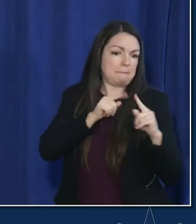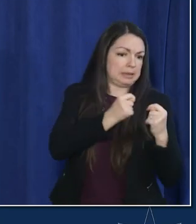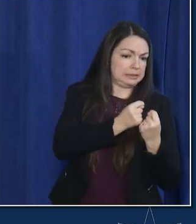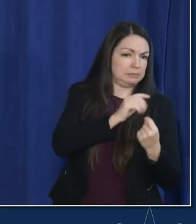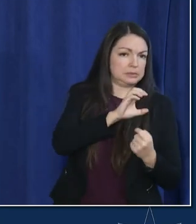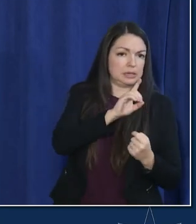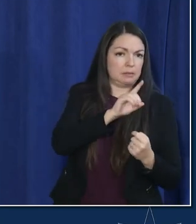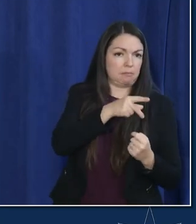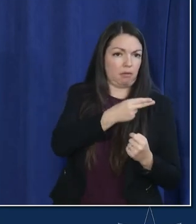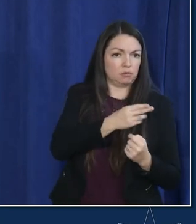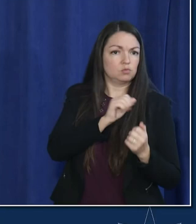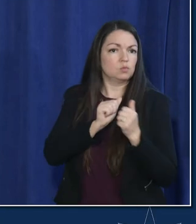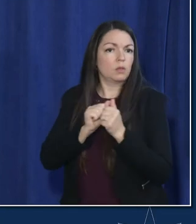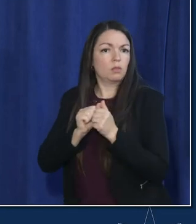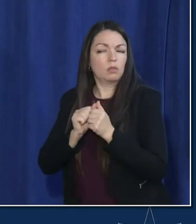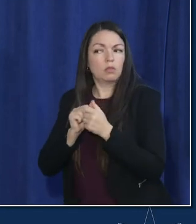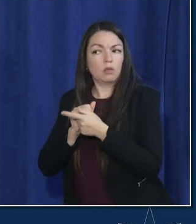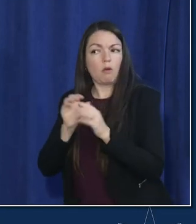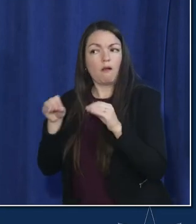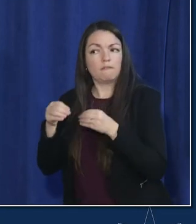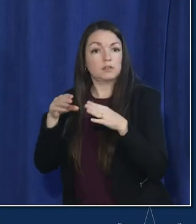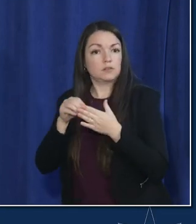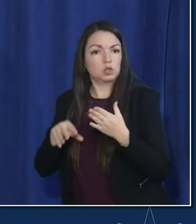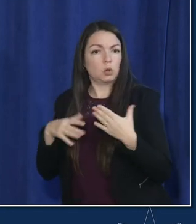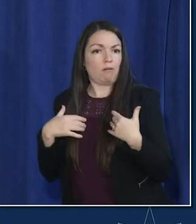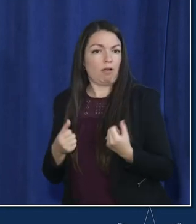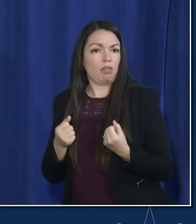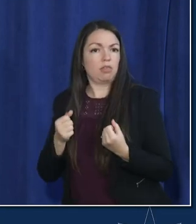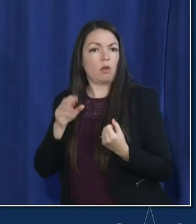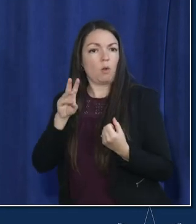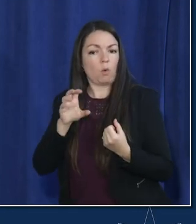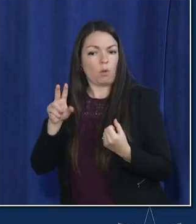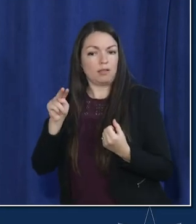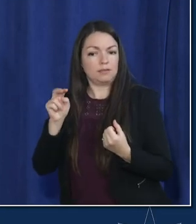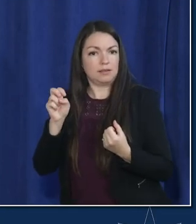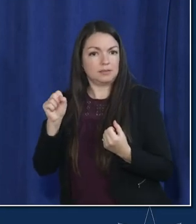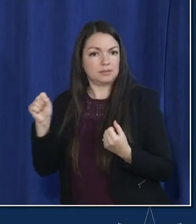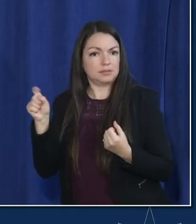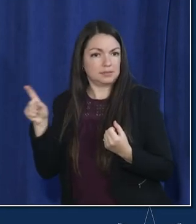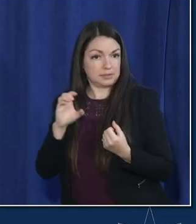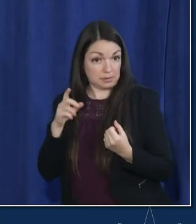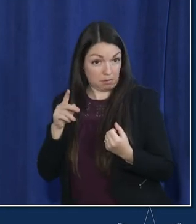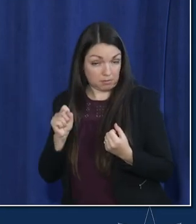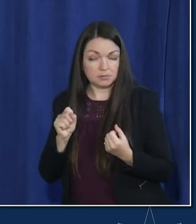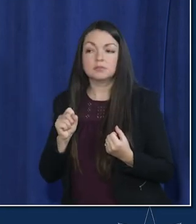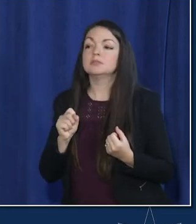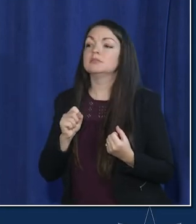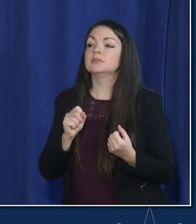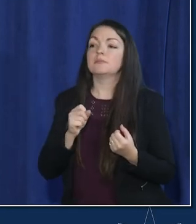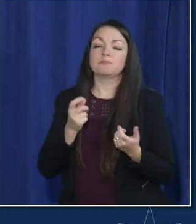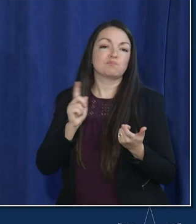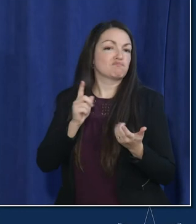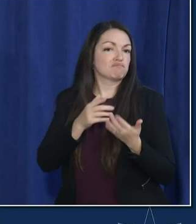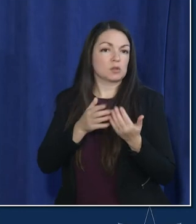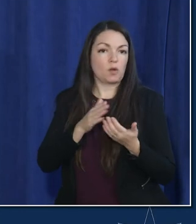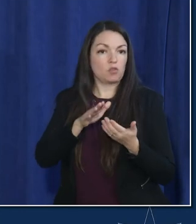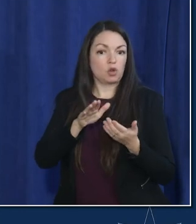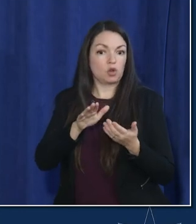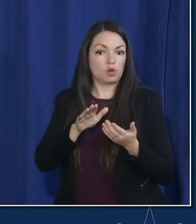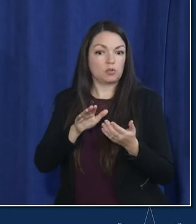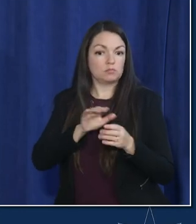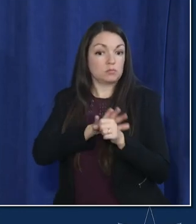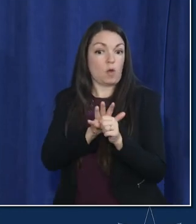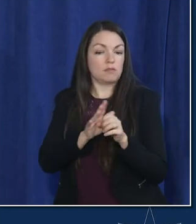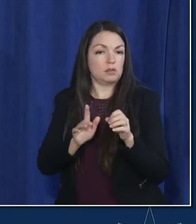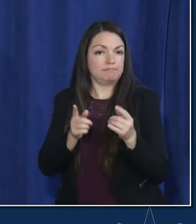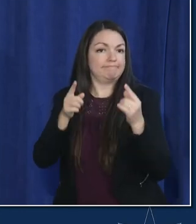cdph works with the office of student health and wellness at cps and whenever there are cases in school that team is